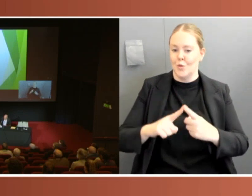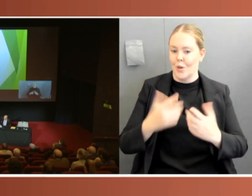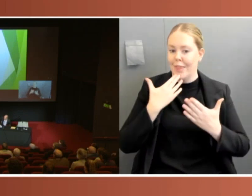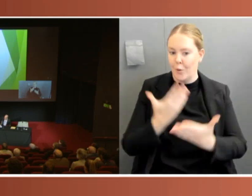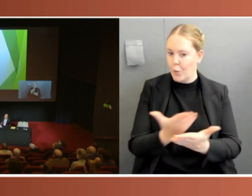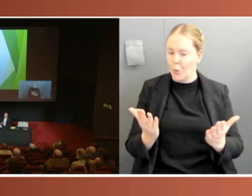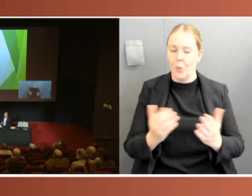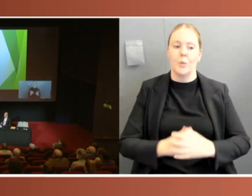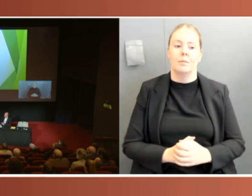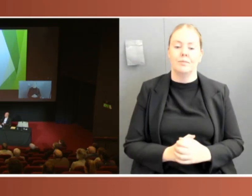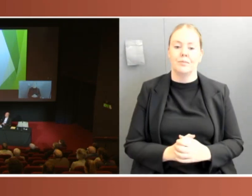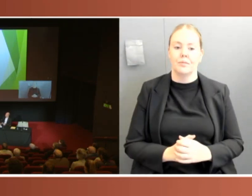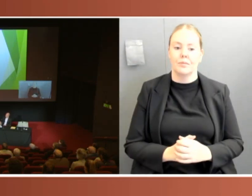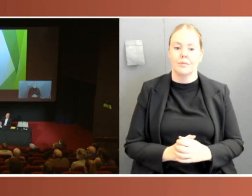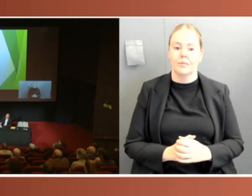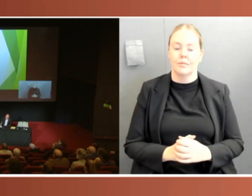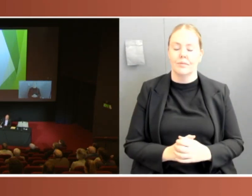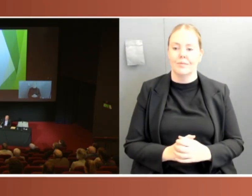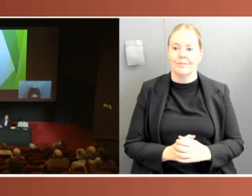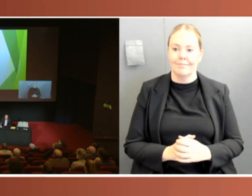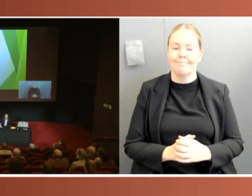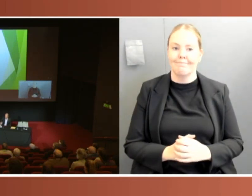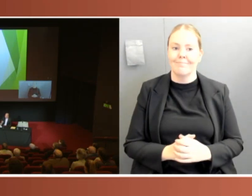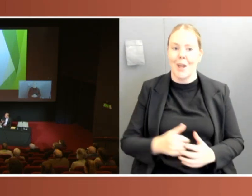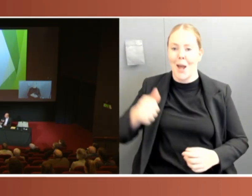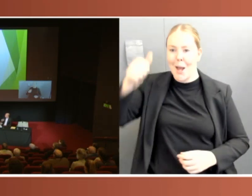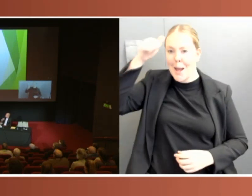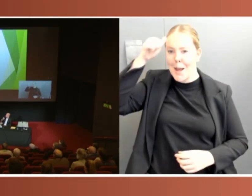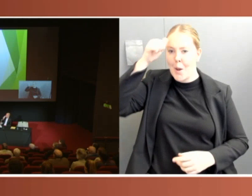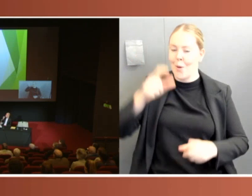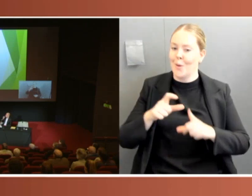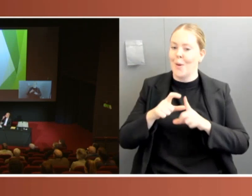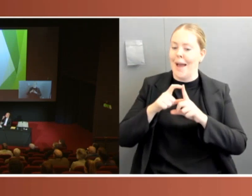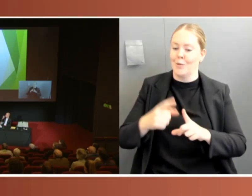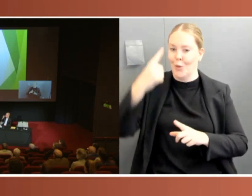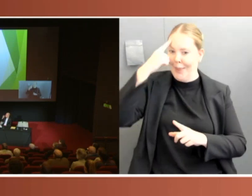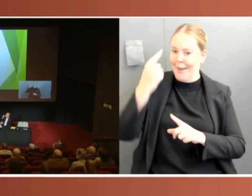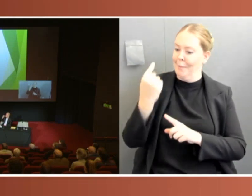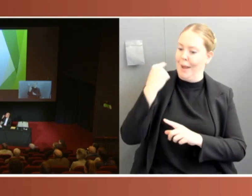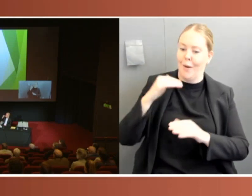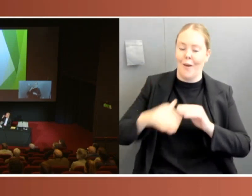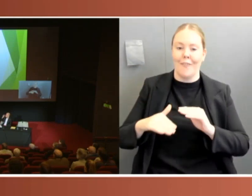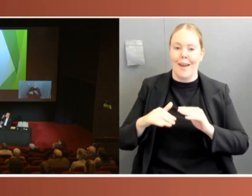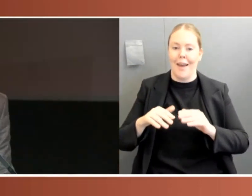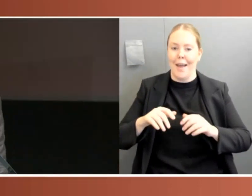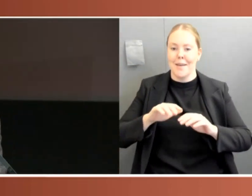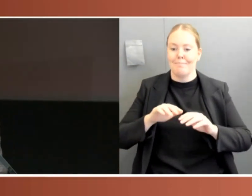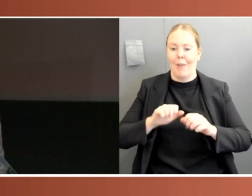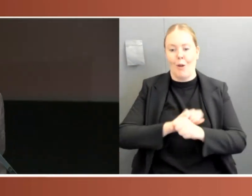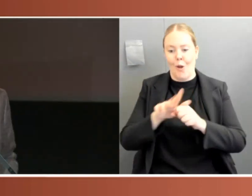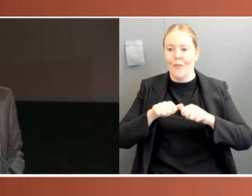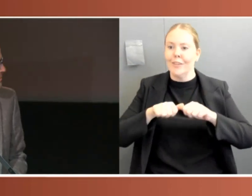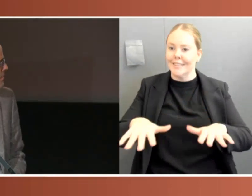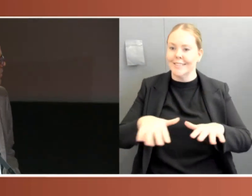So, it's hard to, as George said, bring your mind back to the pandemic. I know I was very excited about giving this talk, but not about thinking about the pandemic. So I apologise.